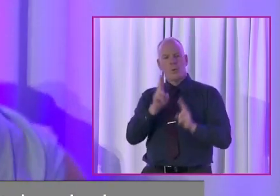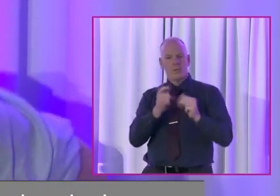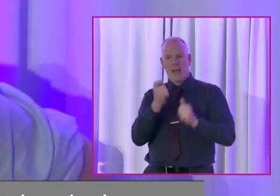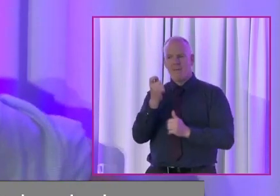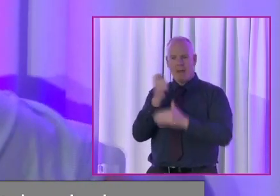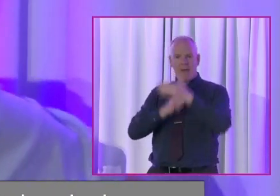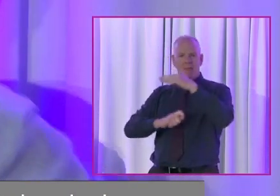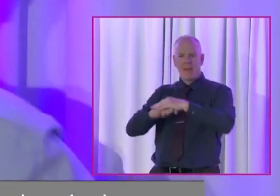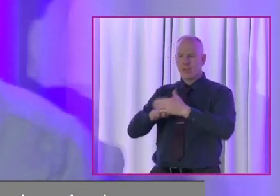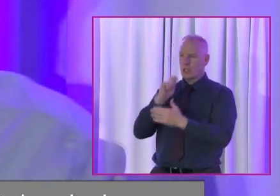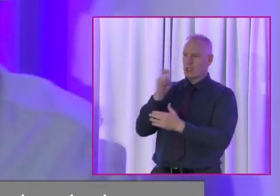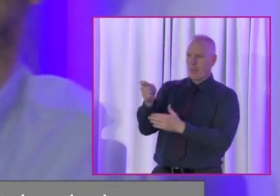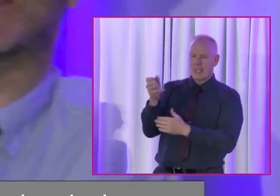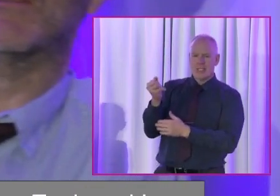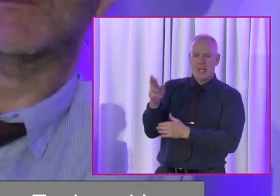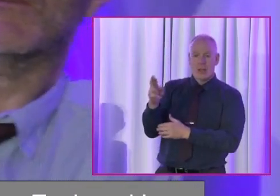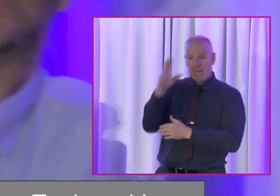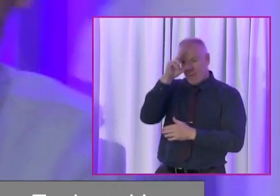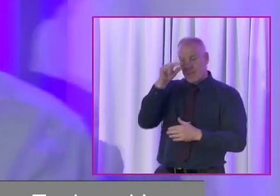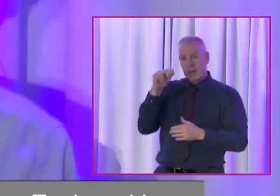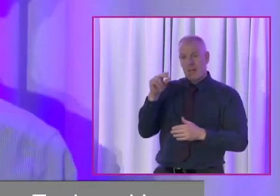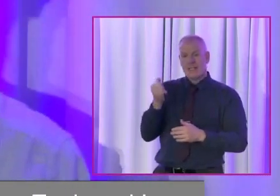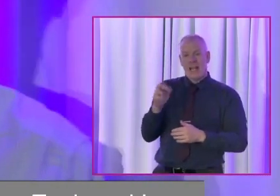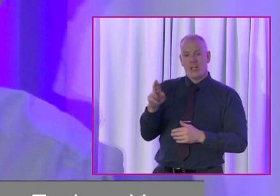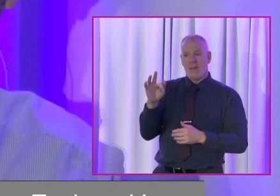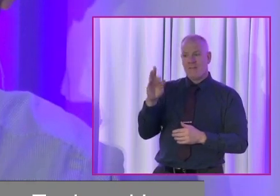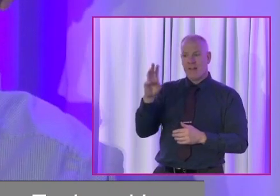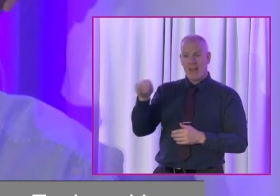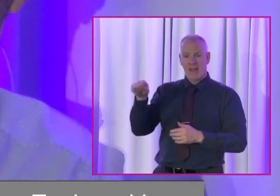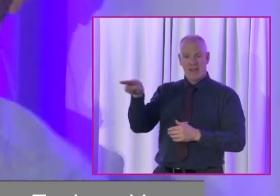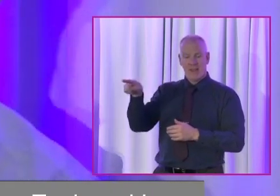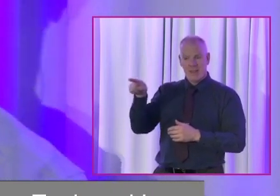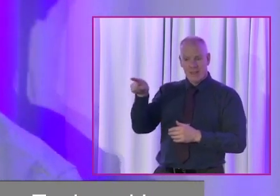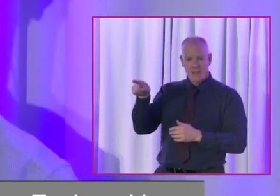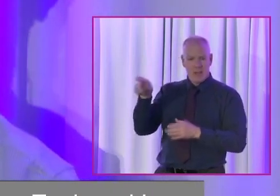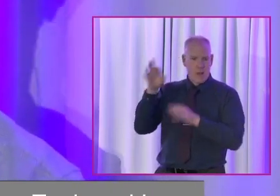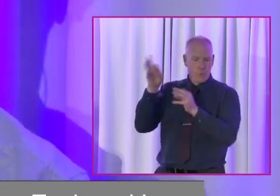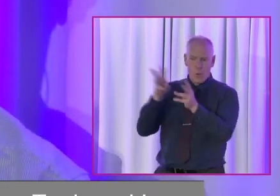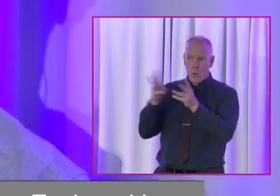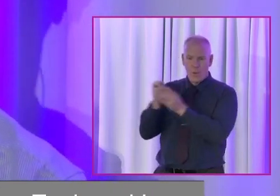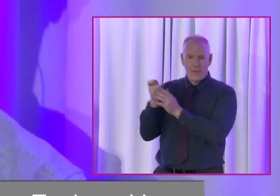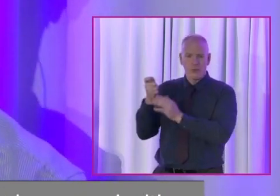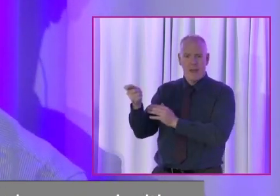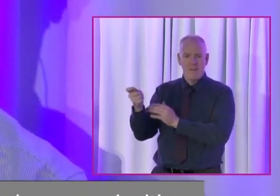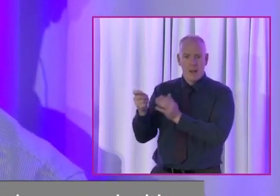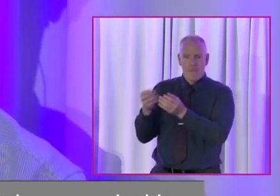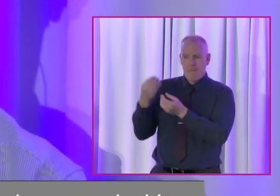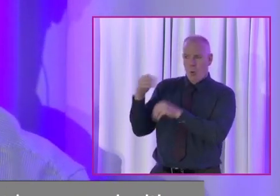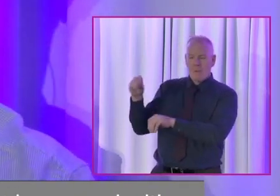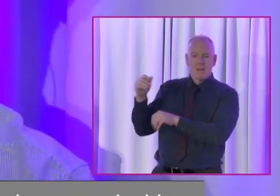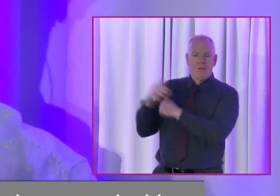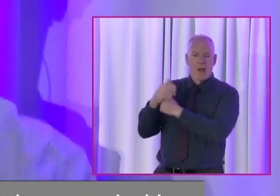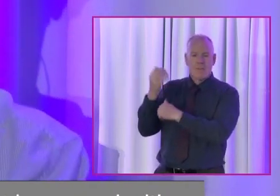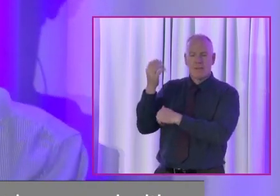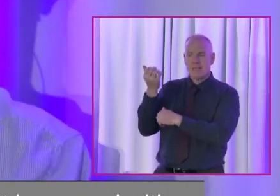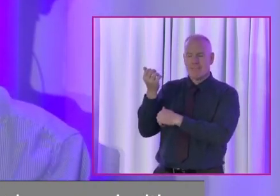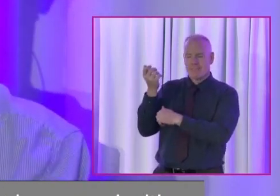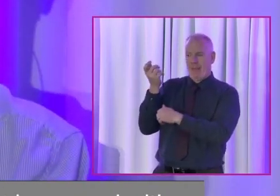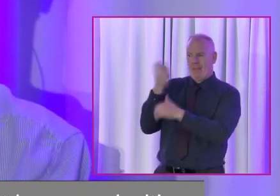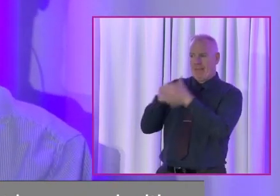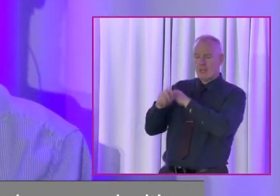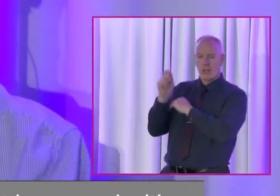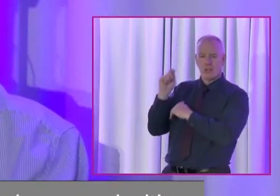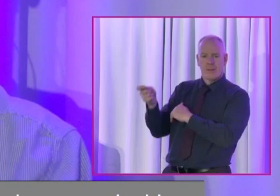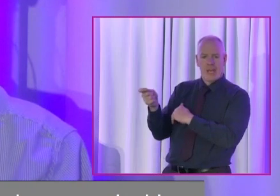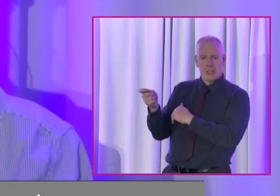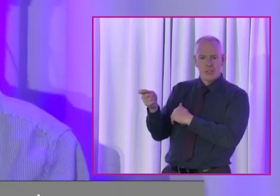for a senator. If you look what happened with Senator Flynn. I think Flynn, she, she done fantastic work with the Traffler movement for that. So, you know, a